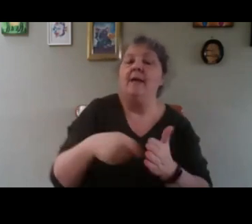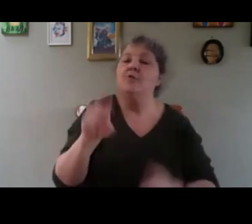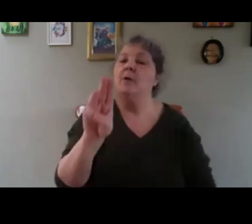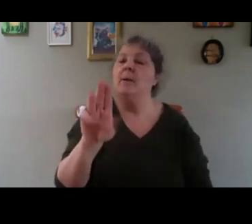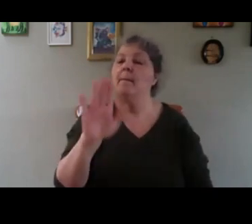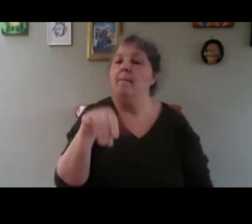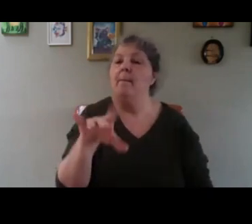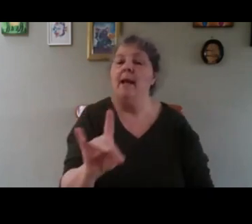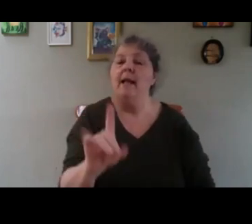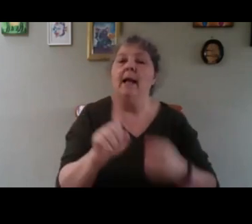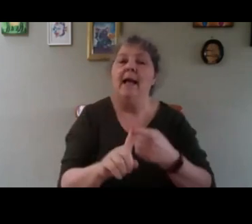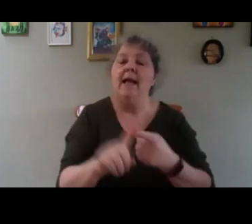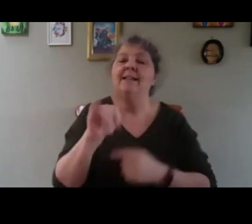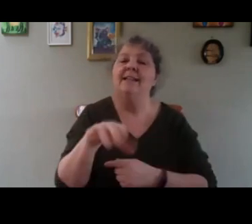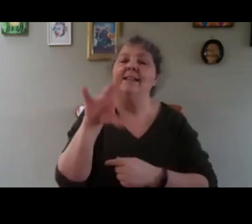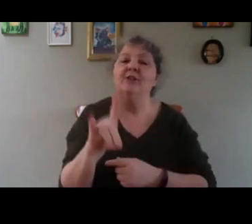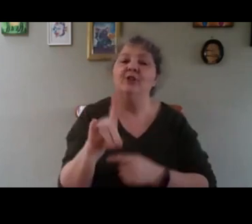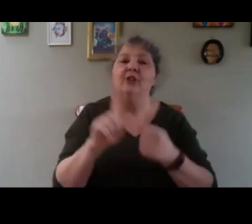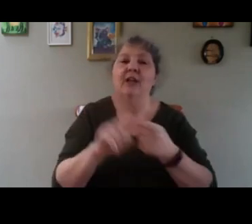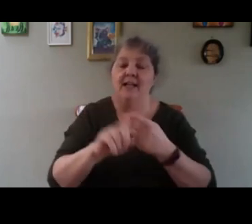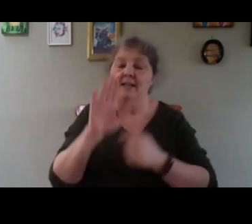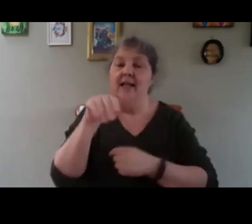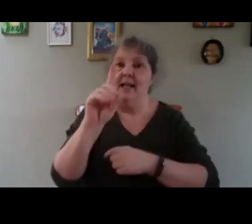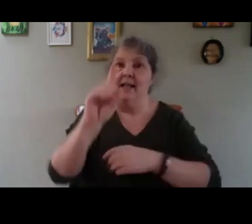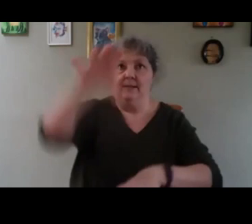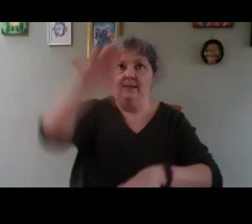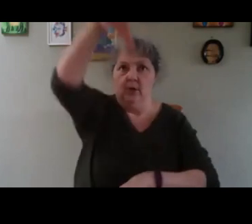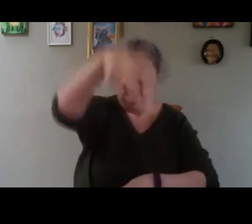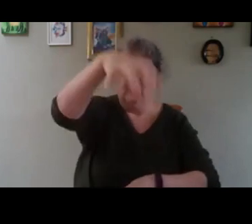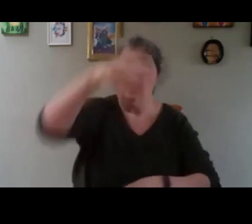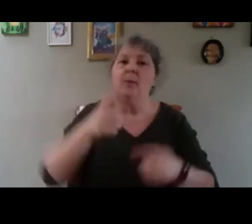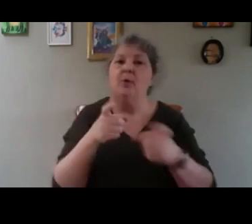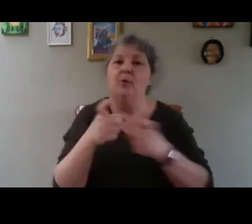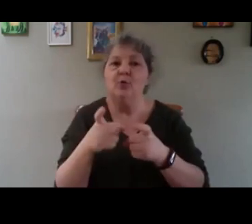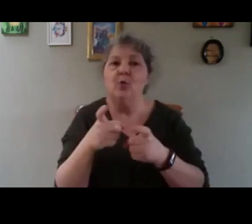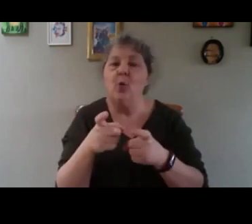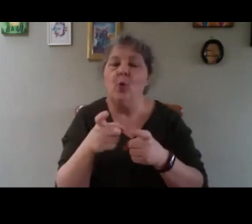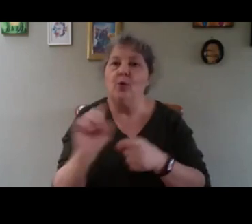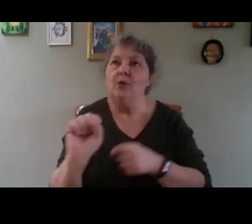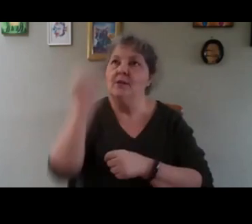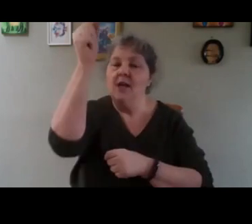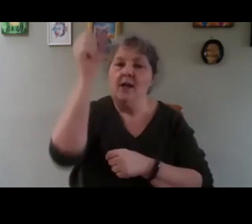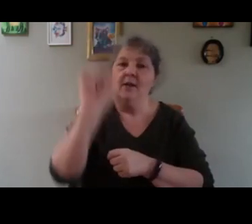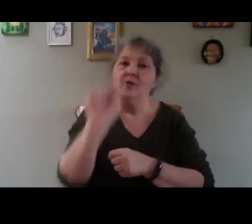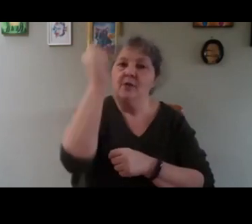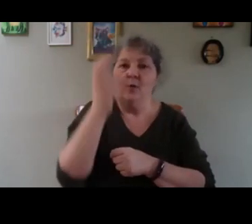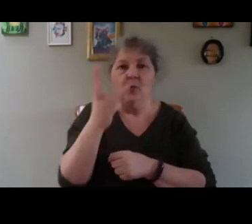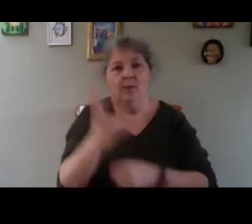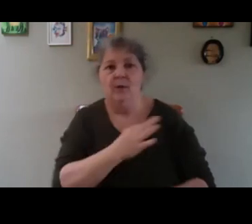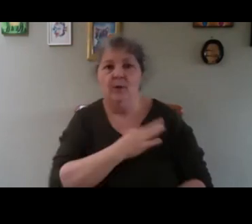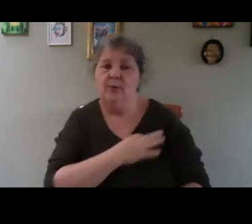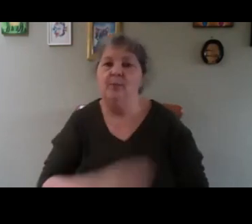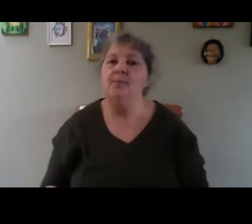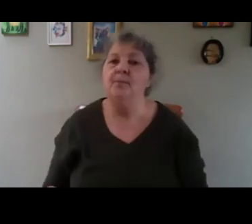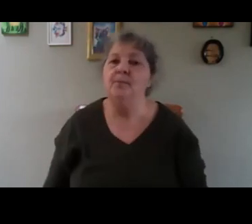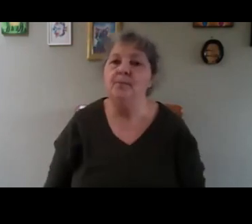have hinges, and I have a lid on top. So hopefully the sound will be good. So on